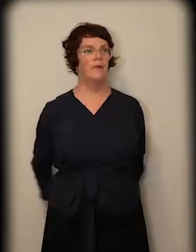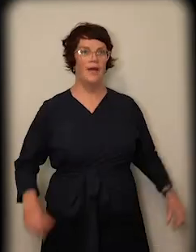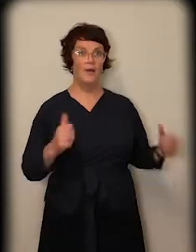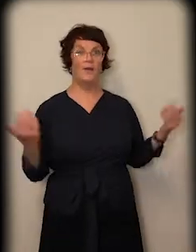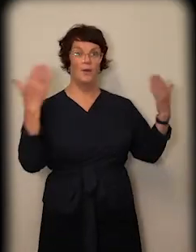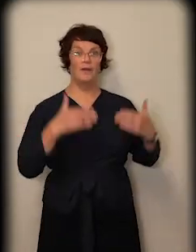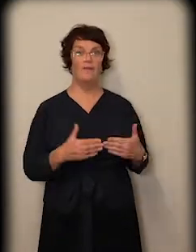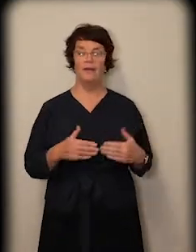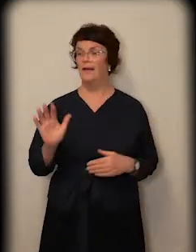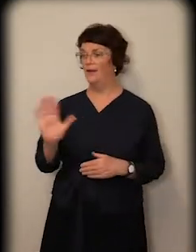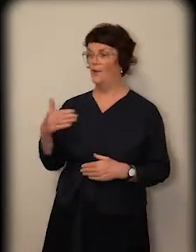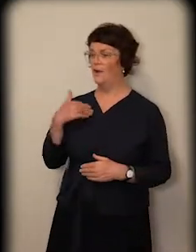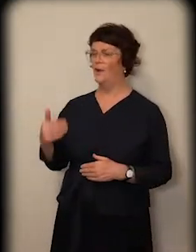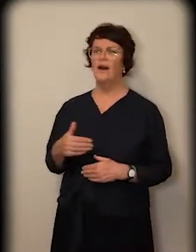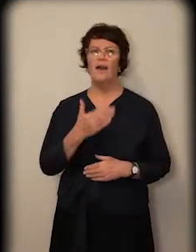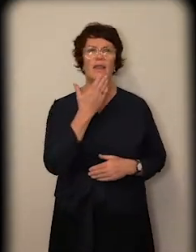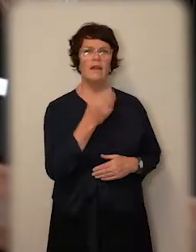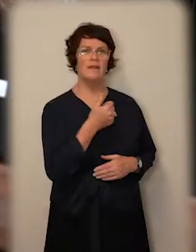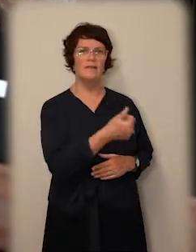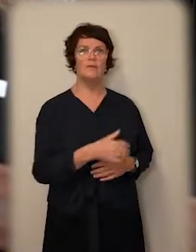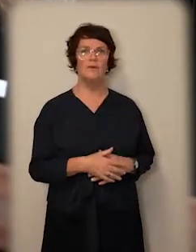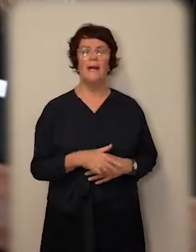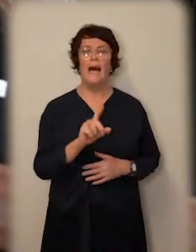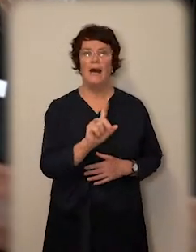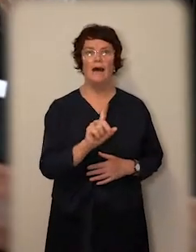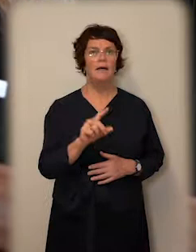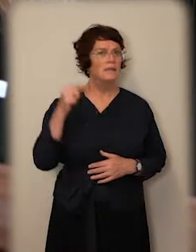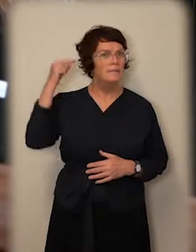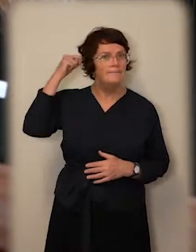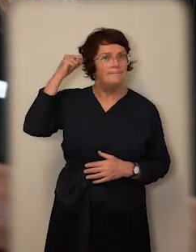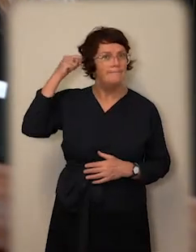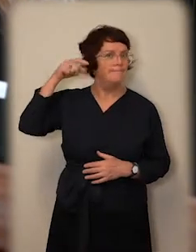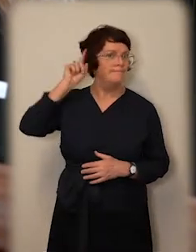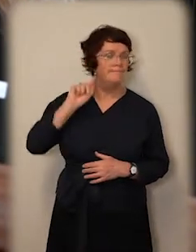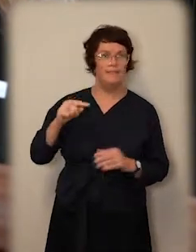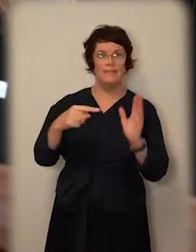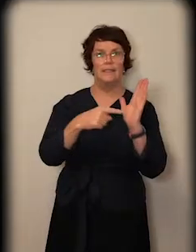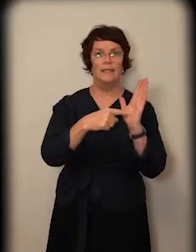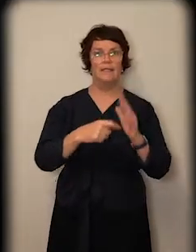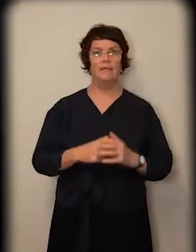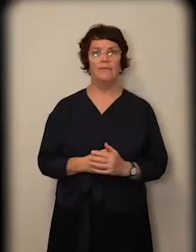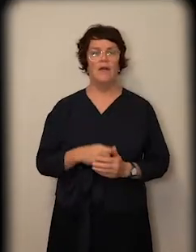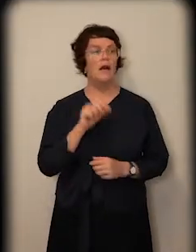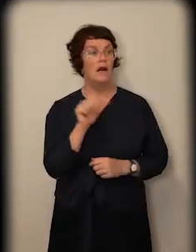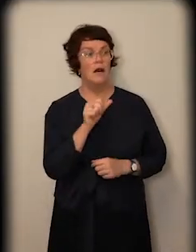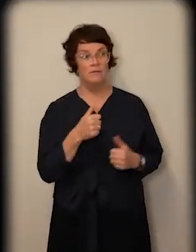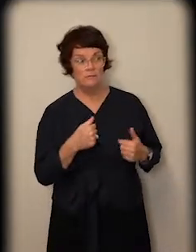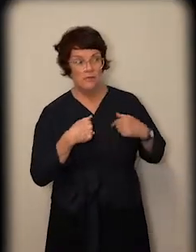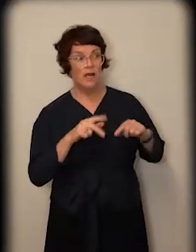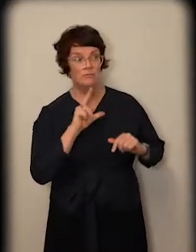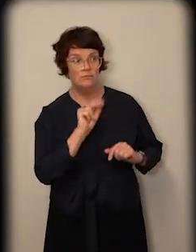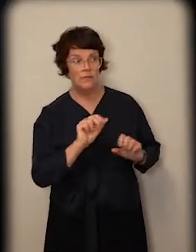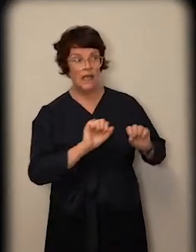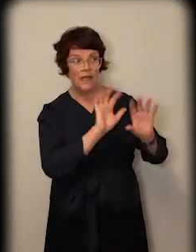Good evening. Hello, how are you? I'm really good, thank you. Hold on a moment. I'll just activate the T-switch. Oh, that's good. Now, am I speaking